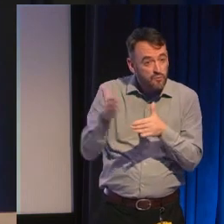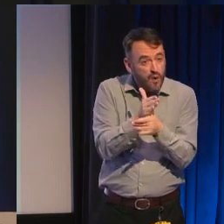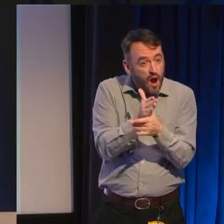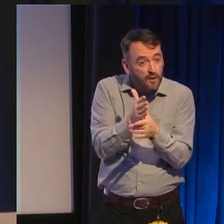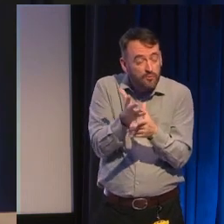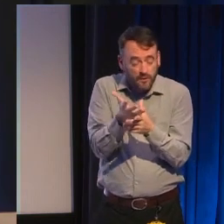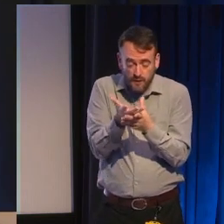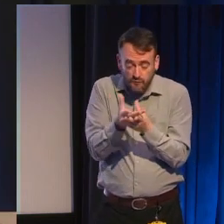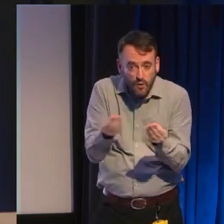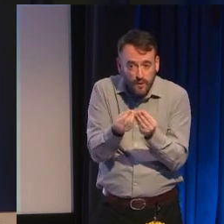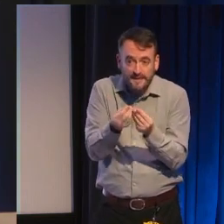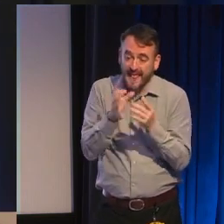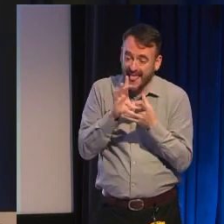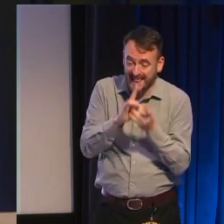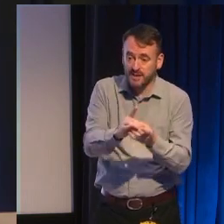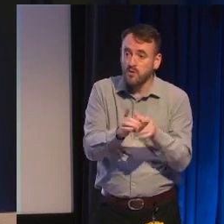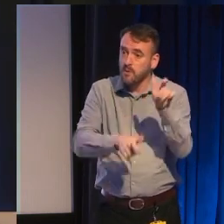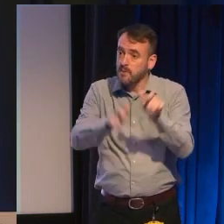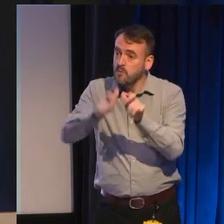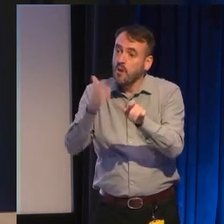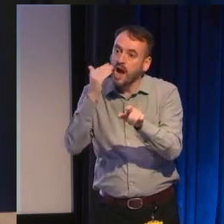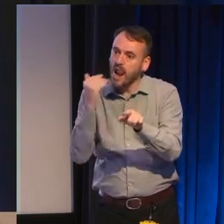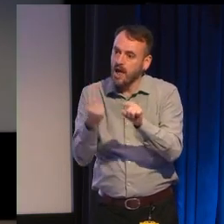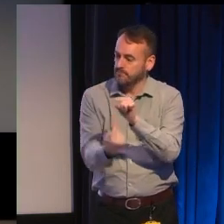of color is a much needed corrective to that